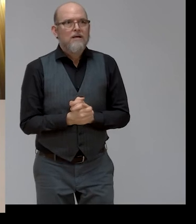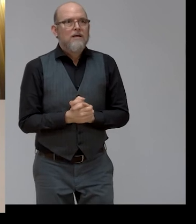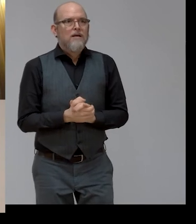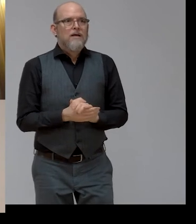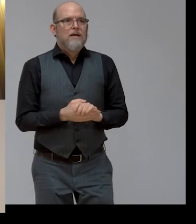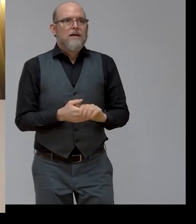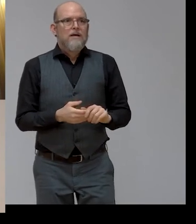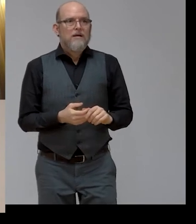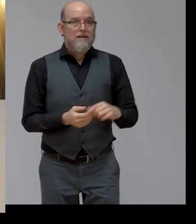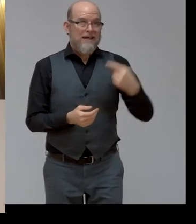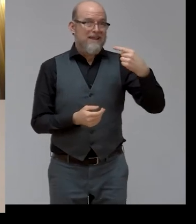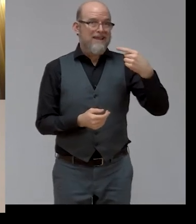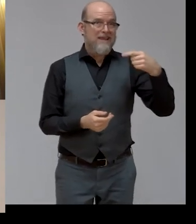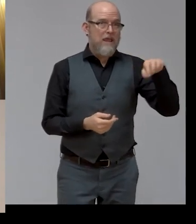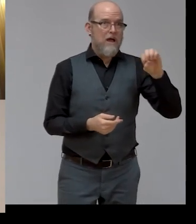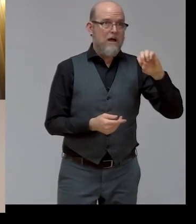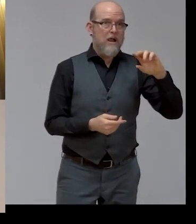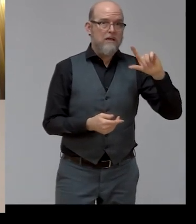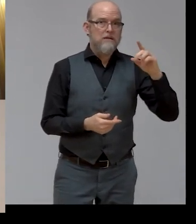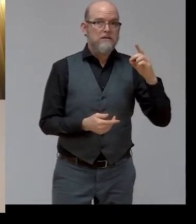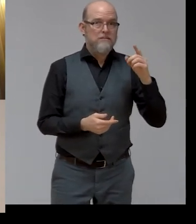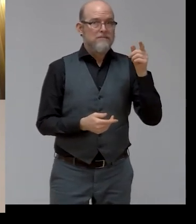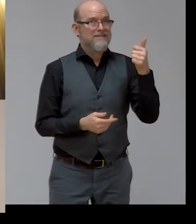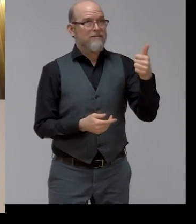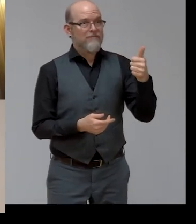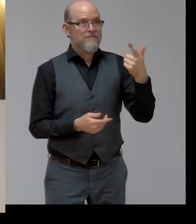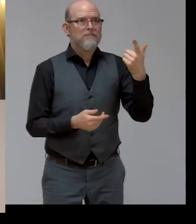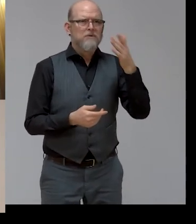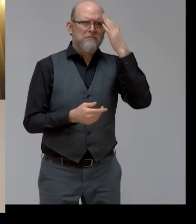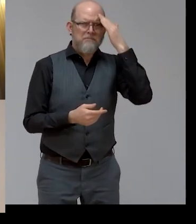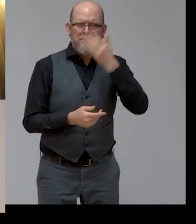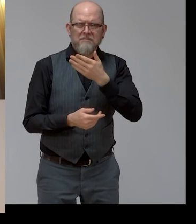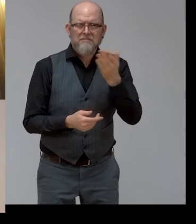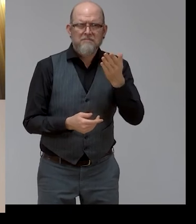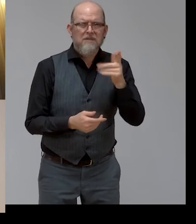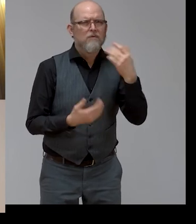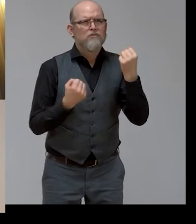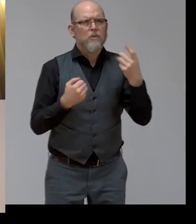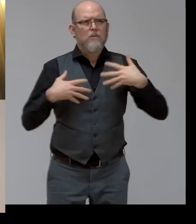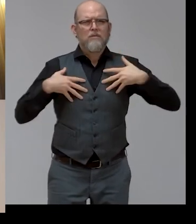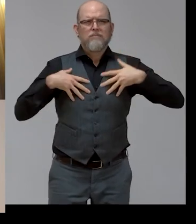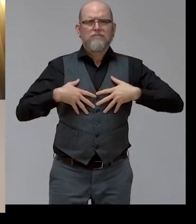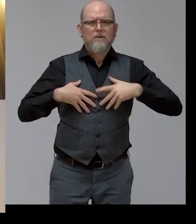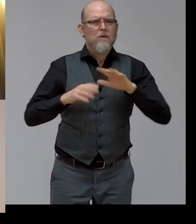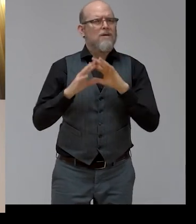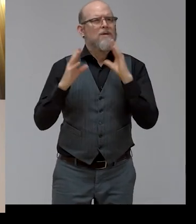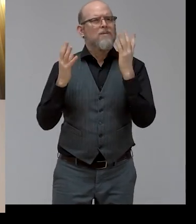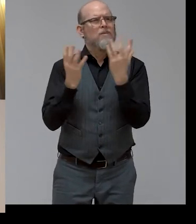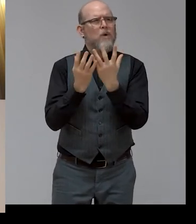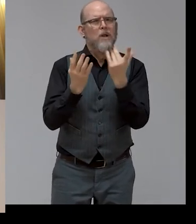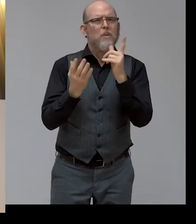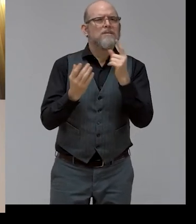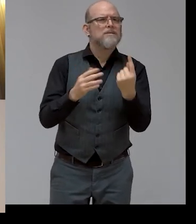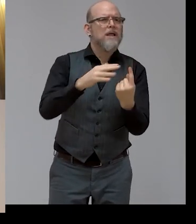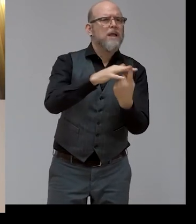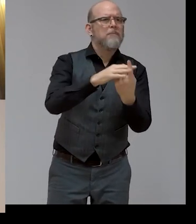sort of a, let's say, bird perspective on what is going on worldwide. Also, I think the